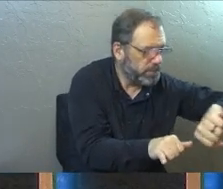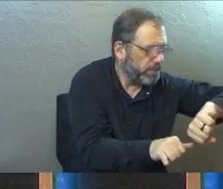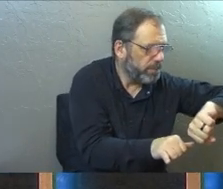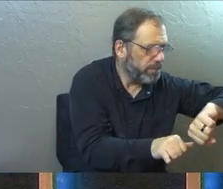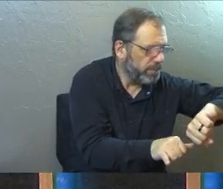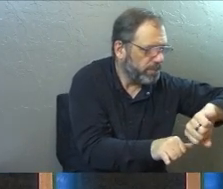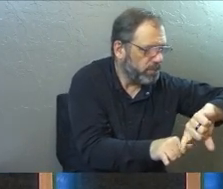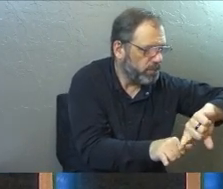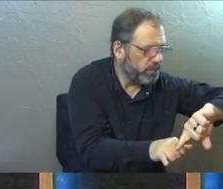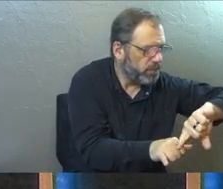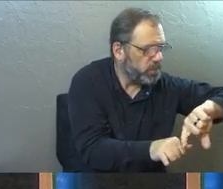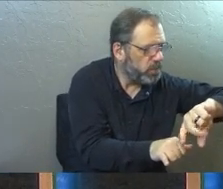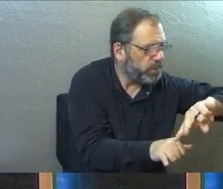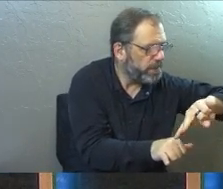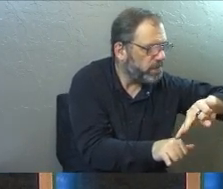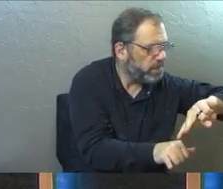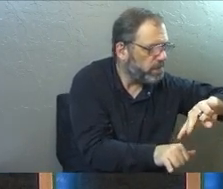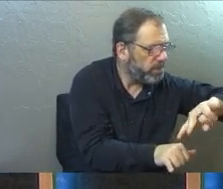Jokes. These are jokes.